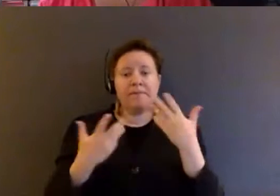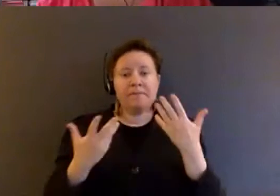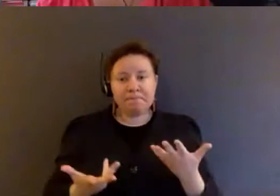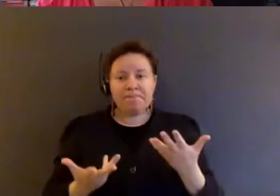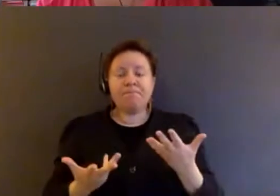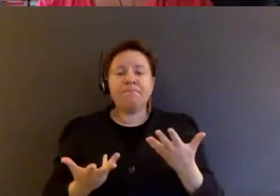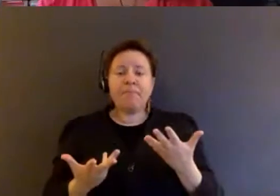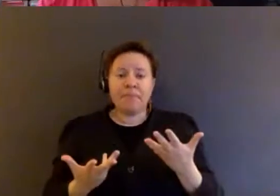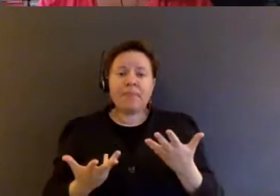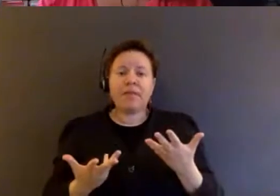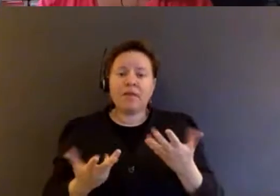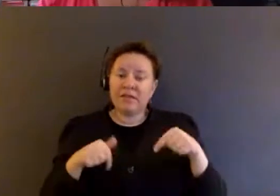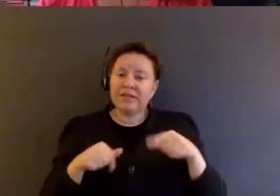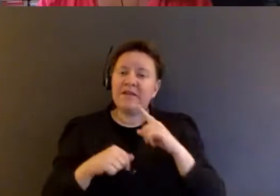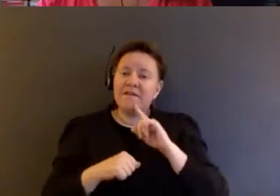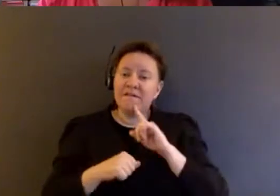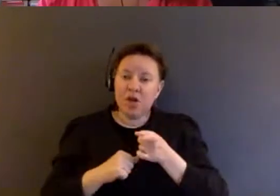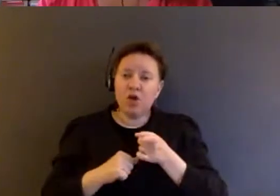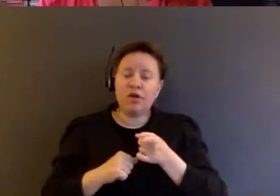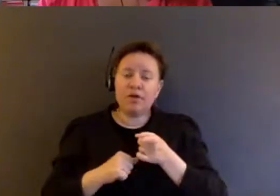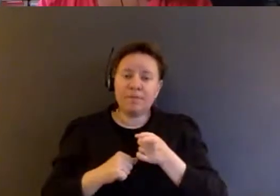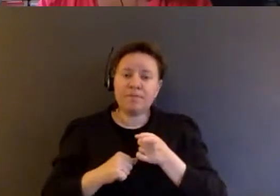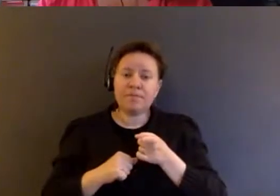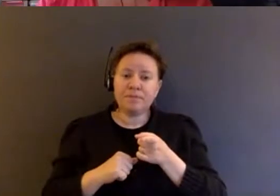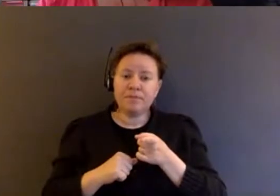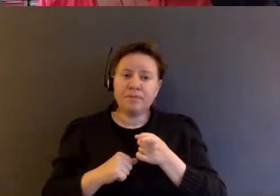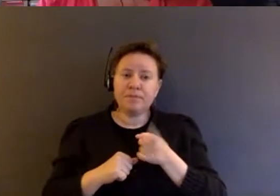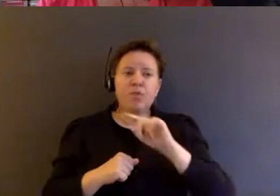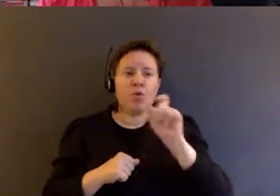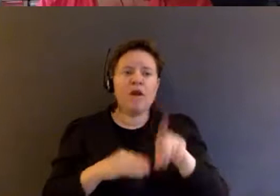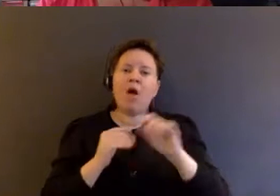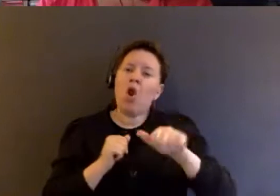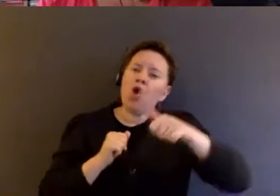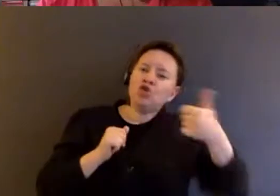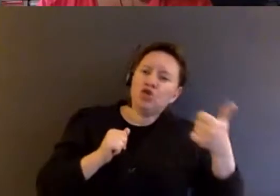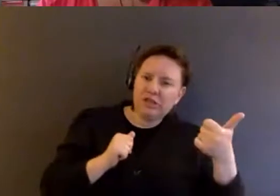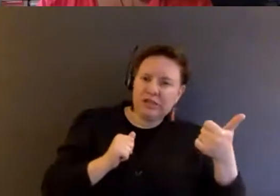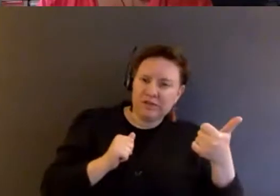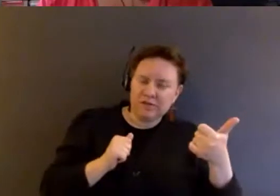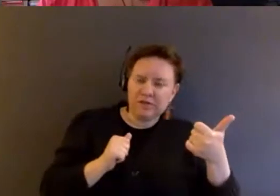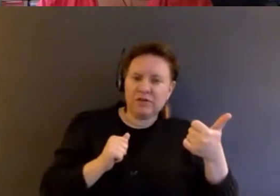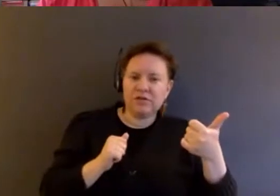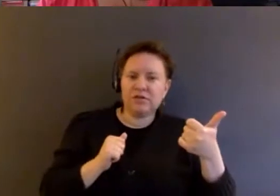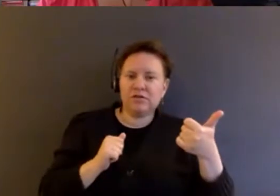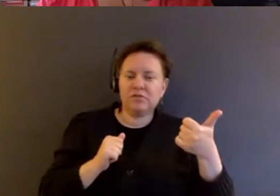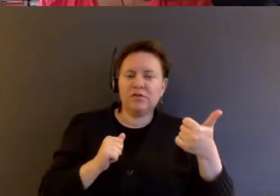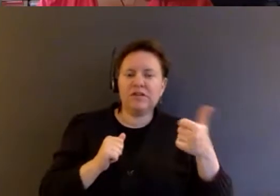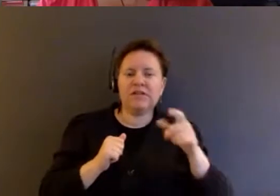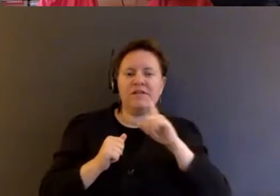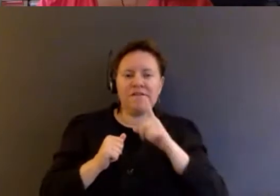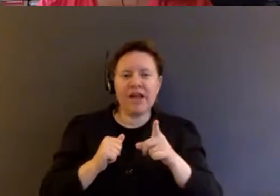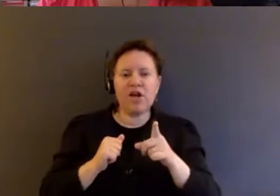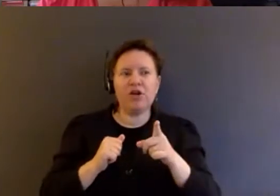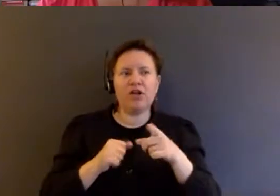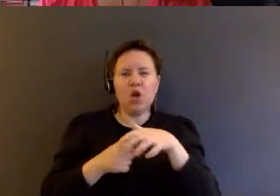you know, this is a very, the question about alternatives, it's very kind of local